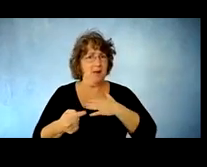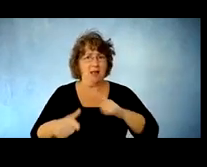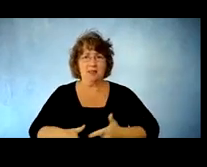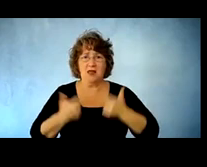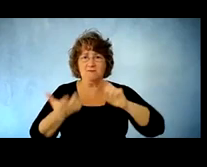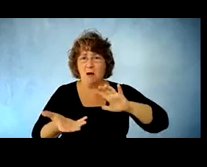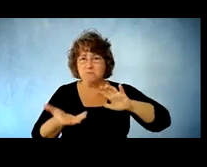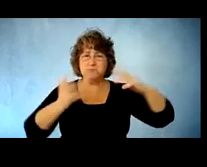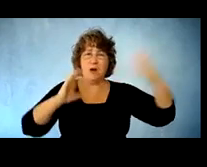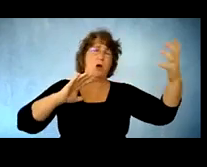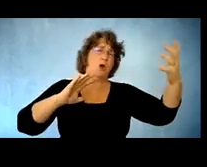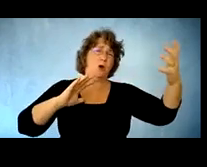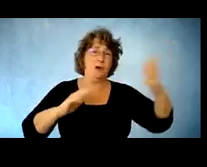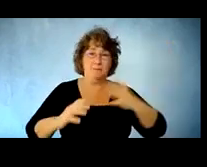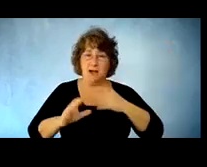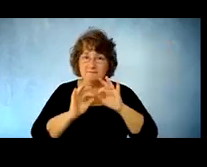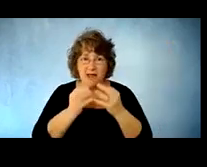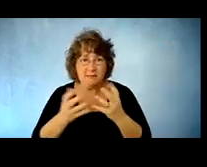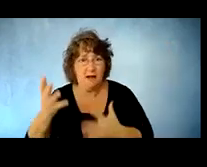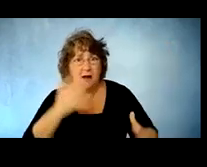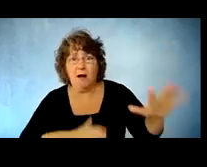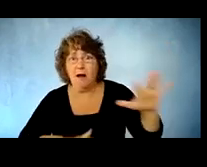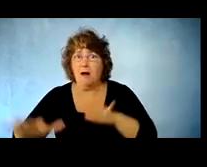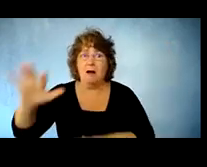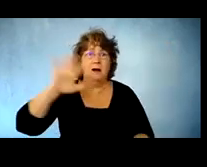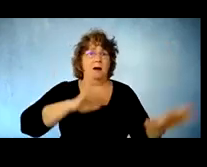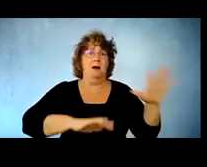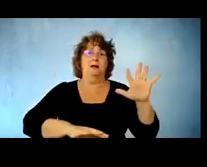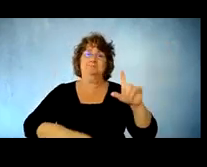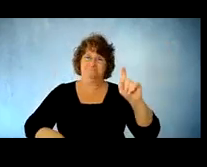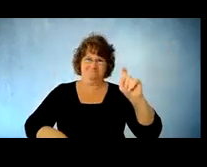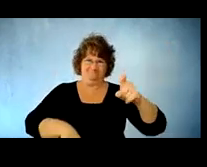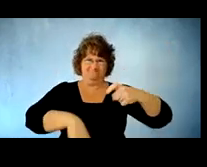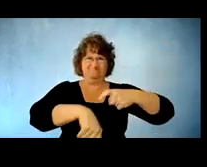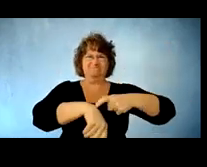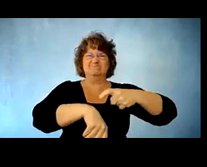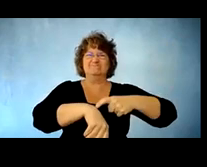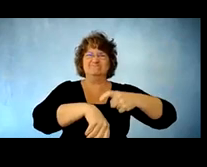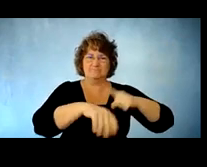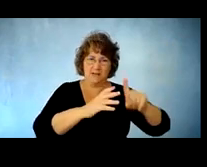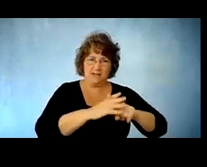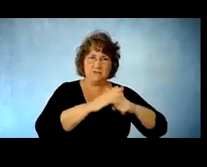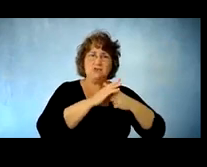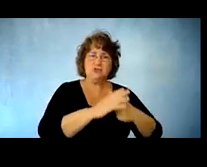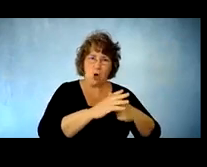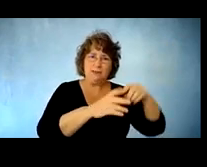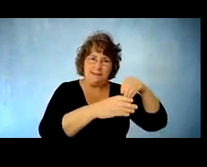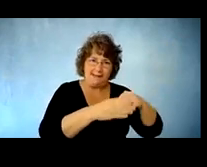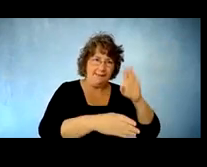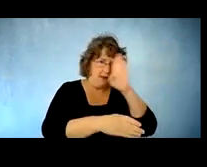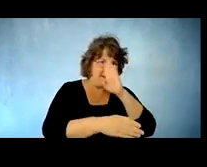it's not something you it just it takes time and starts in the hospital and transitions out into the community